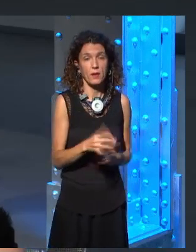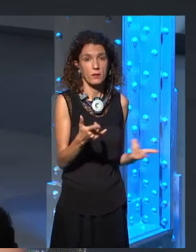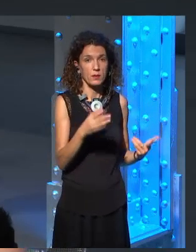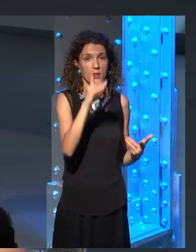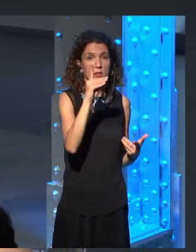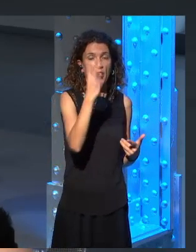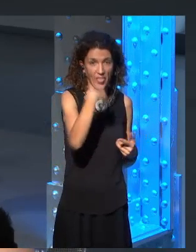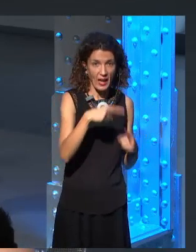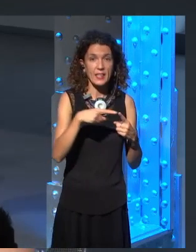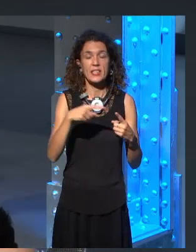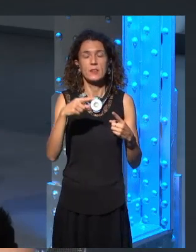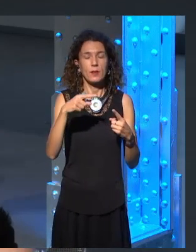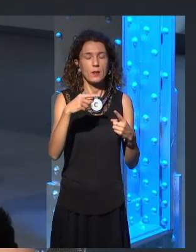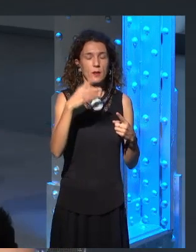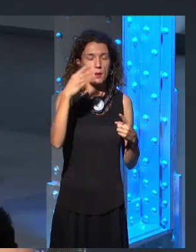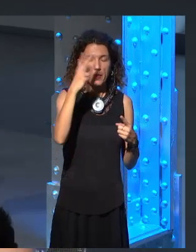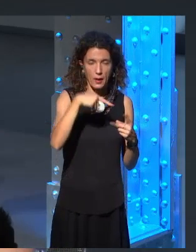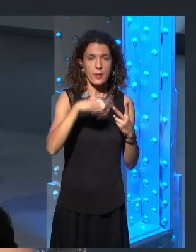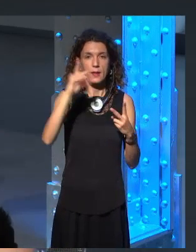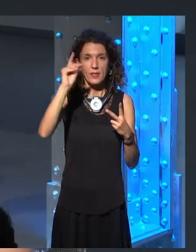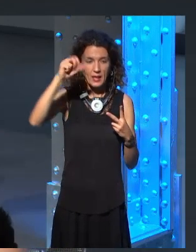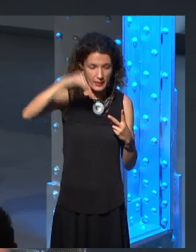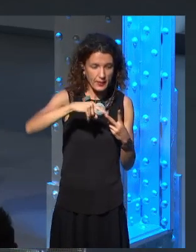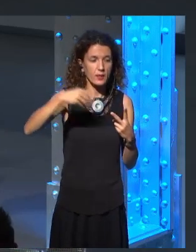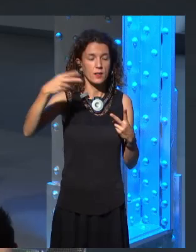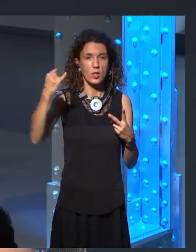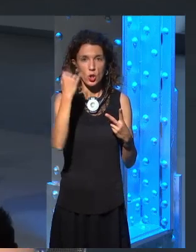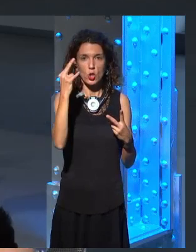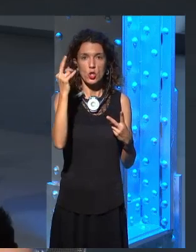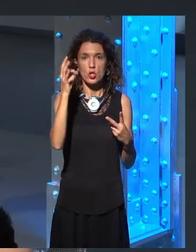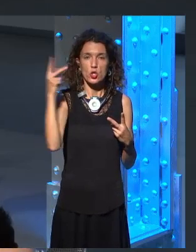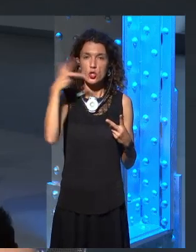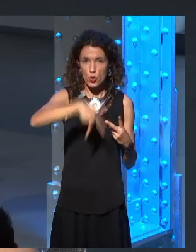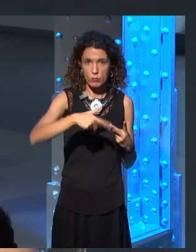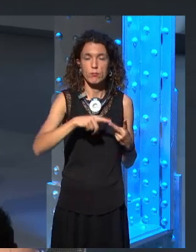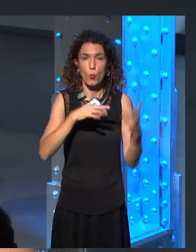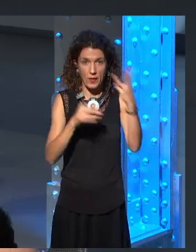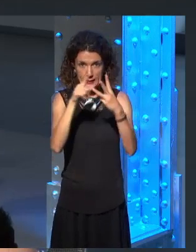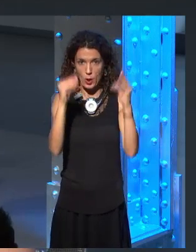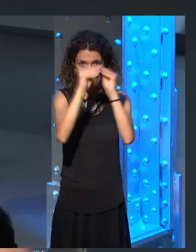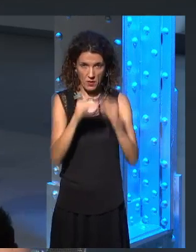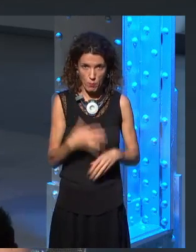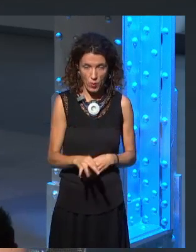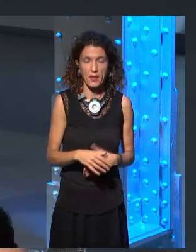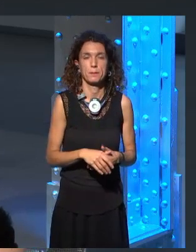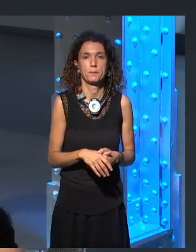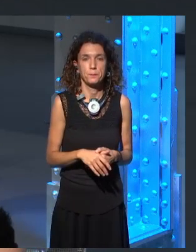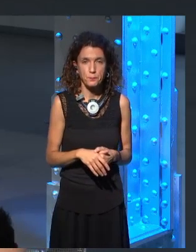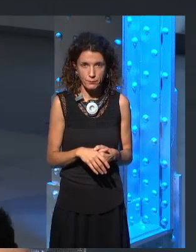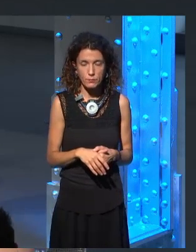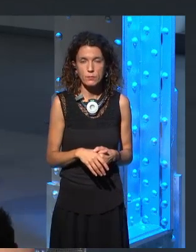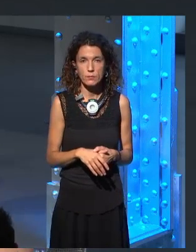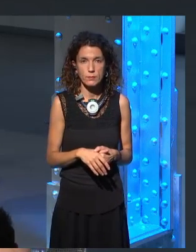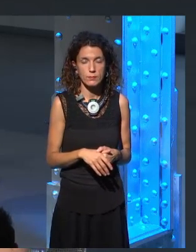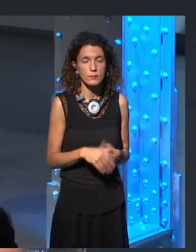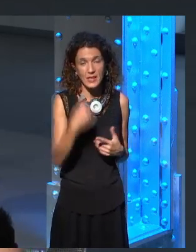Bran. Um, and, um, for example, we know that Euron has the horn that is